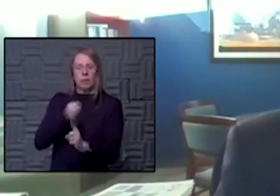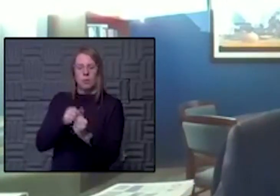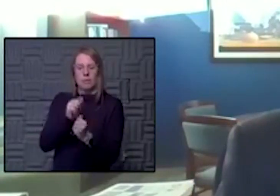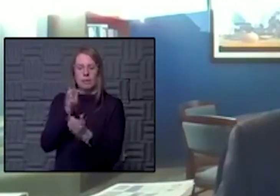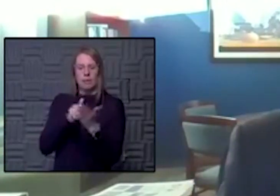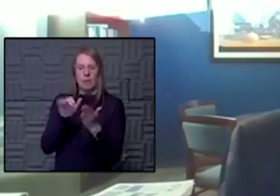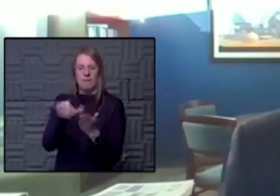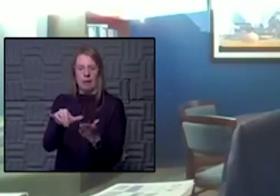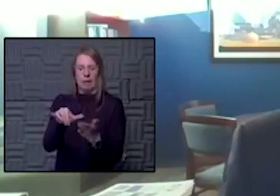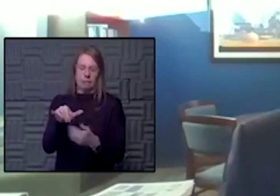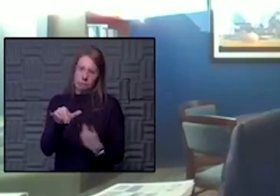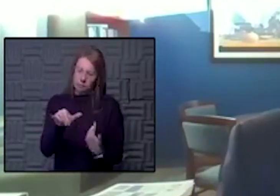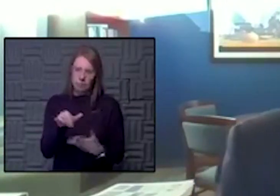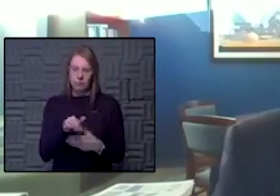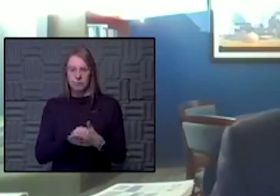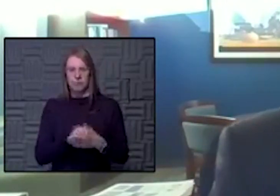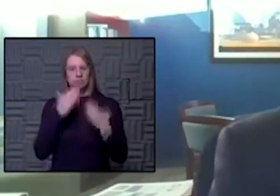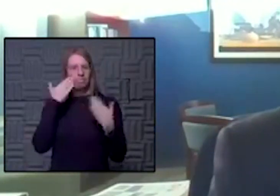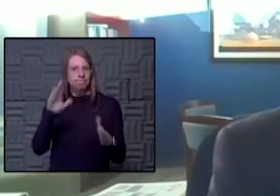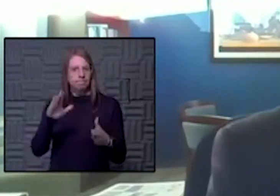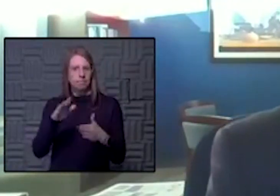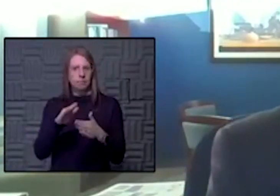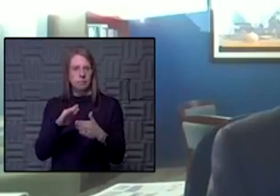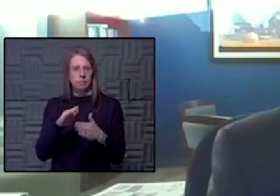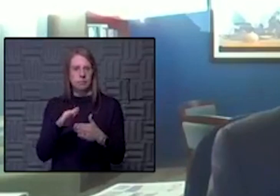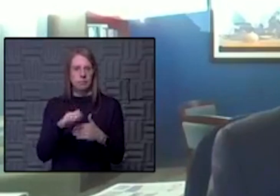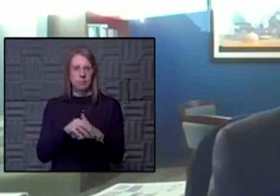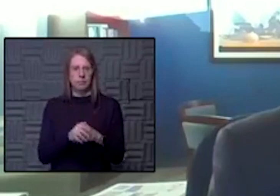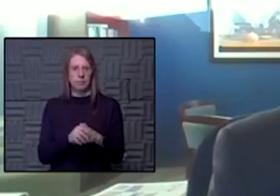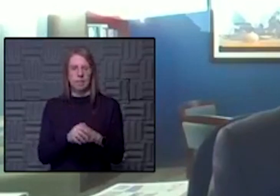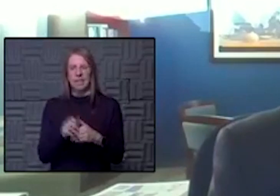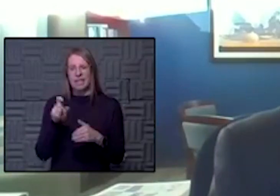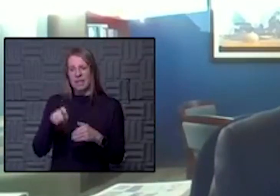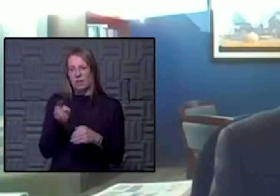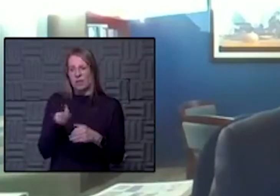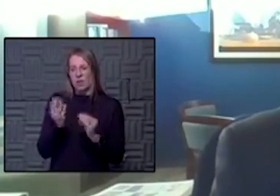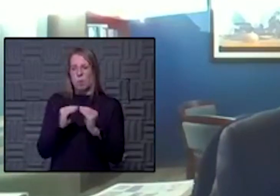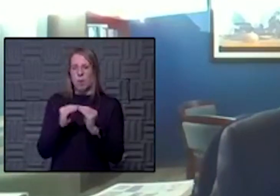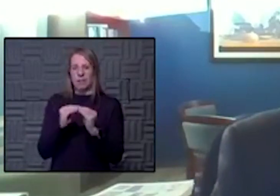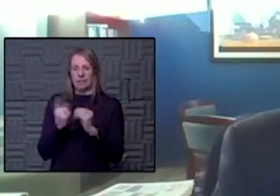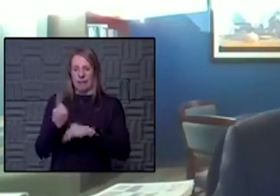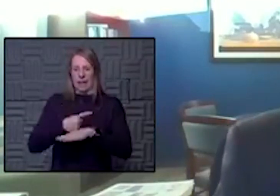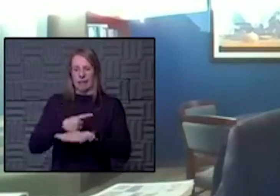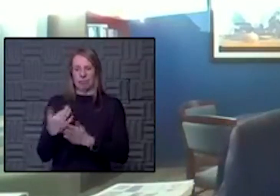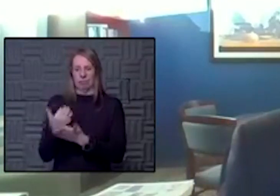has been. Just yet, we need a few more days to look at the data.